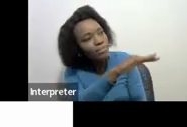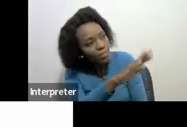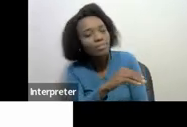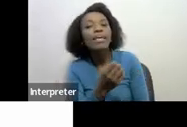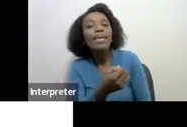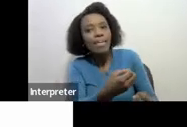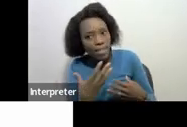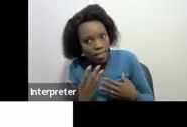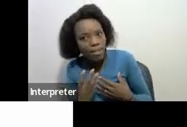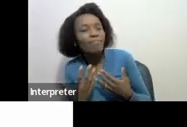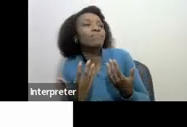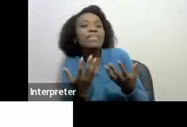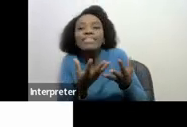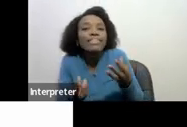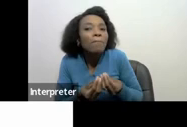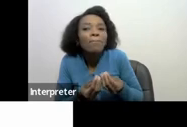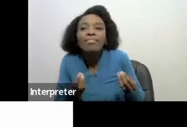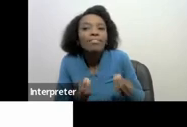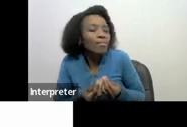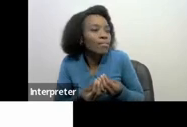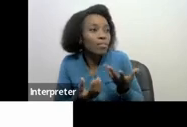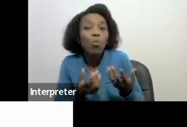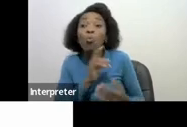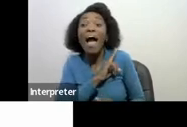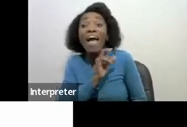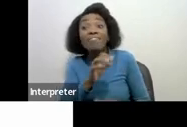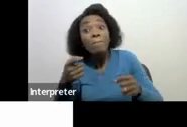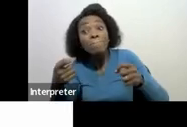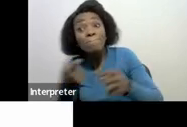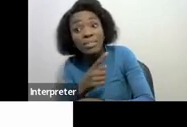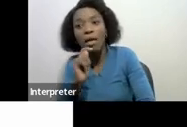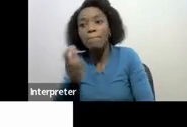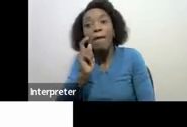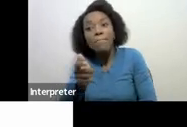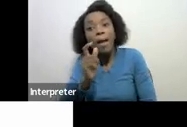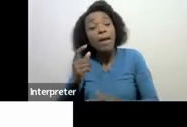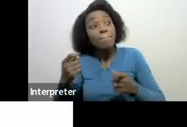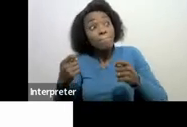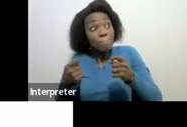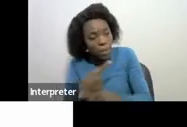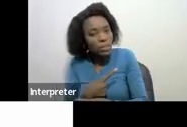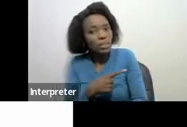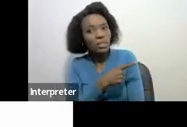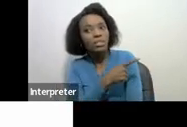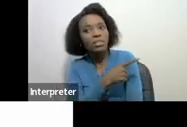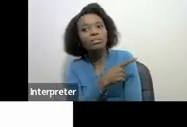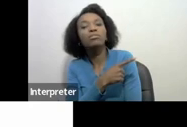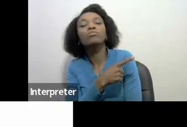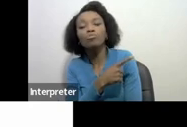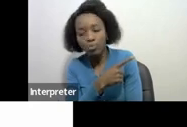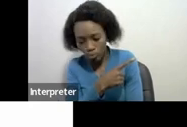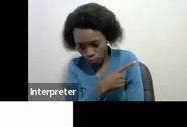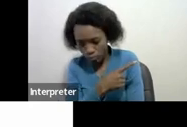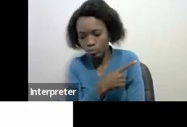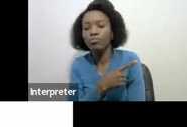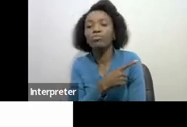security so that if you default on the payment arrangements that you would have made with us we